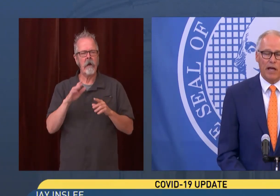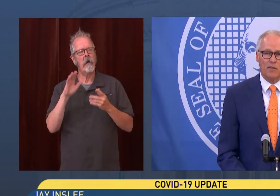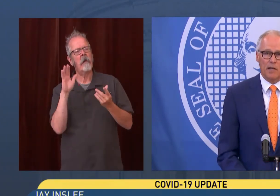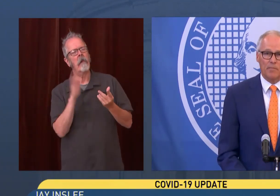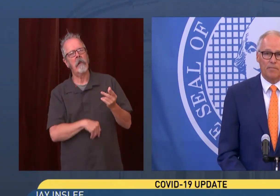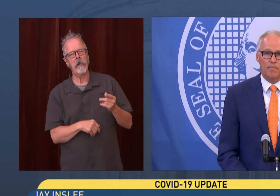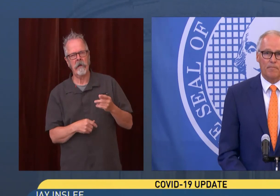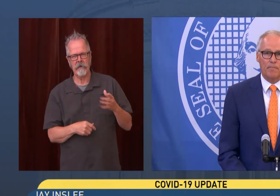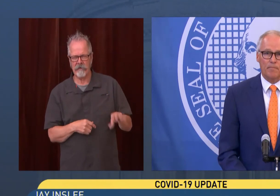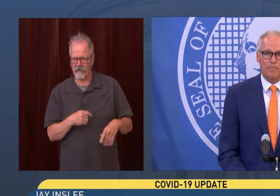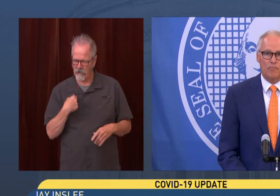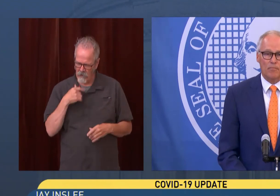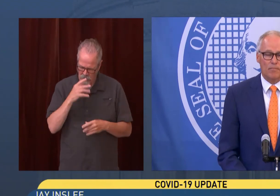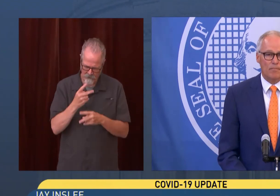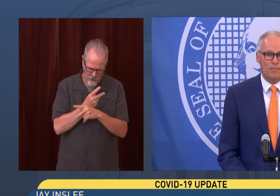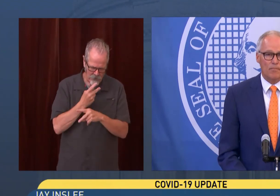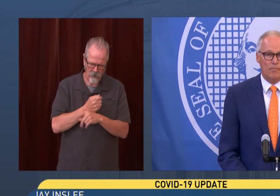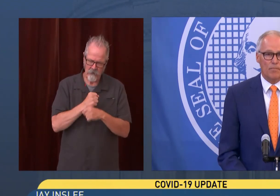sure people get vaccinated.